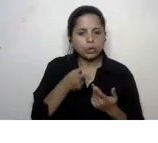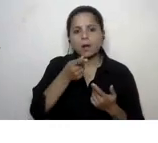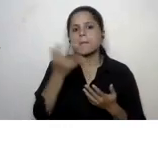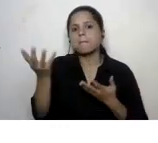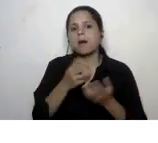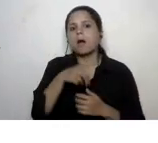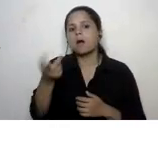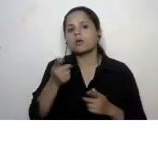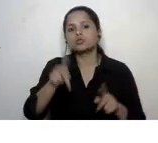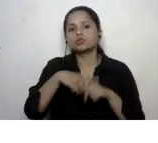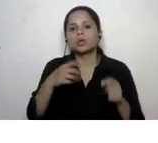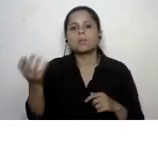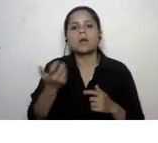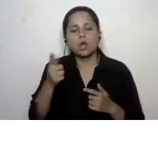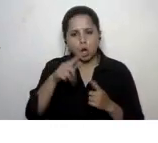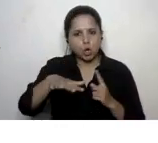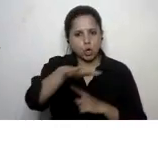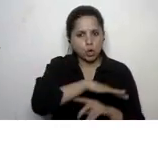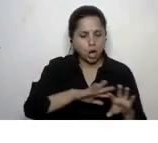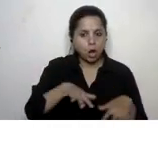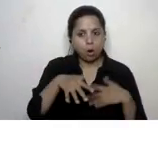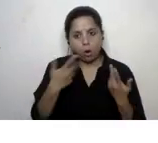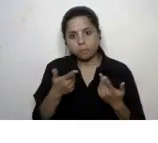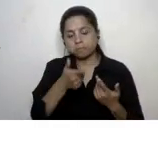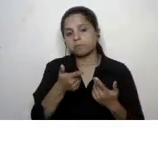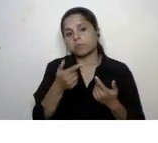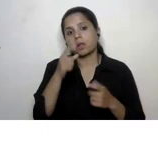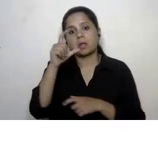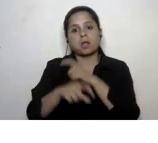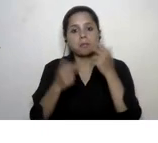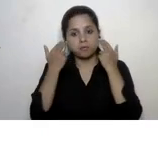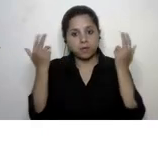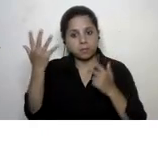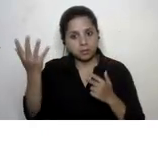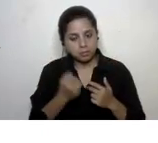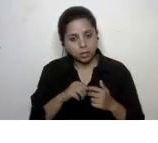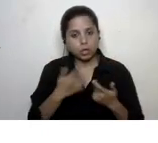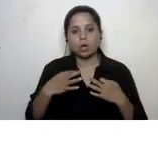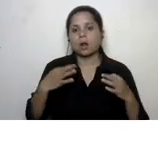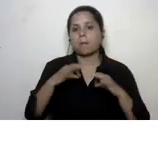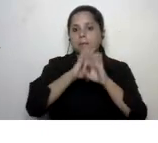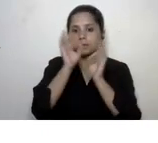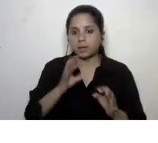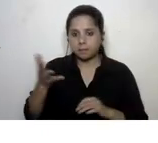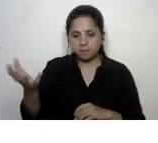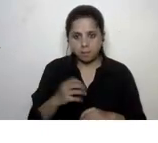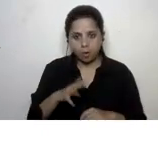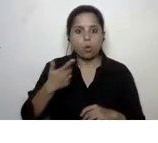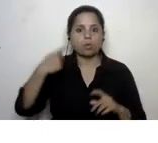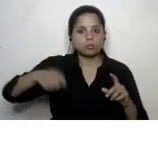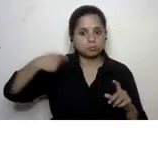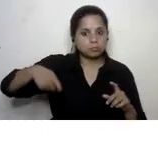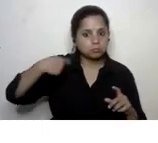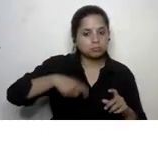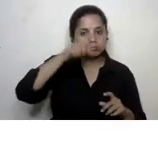their footwear do they buy it locally or do they buy brands do they buy ready-made clothes or do they get it stitched by a